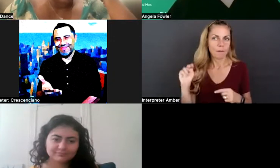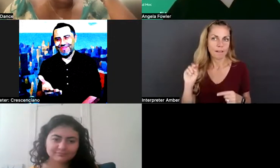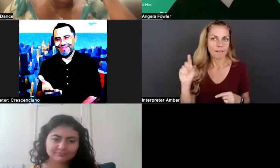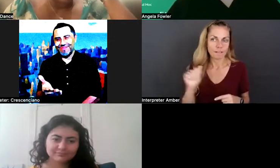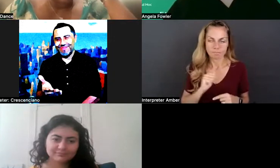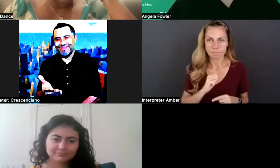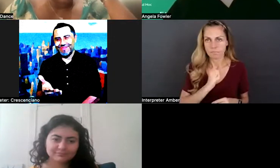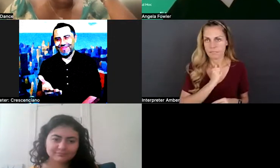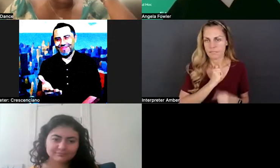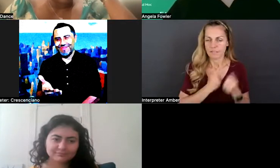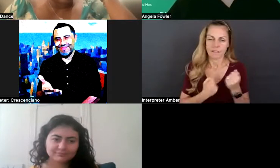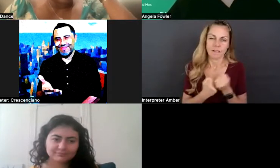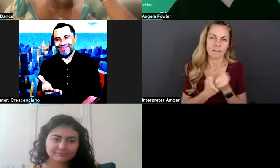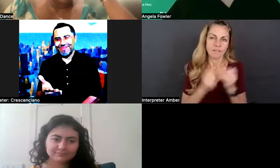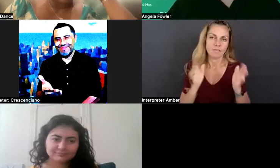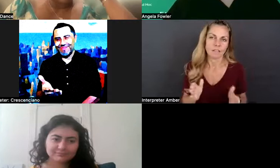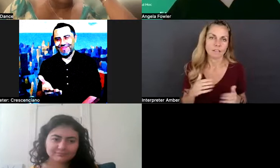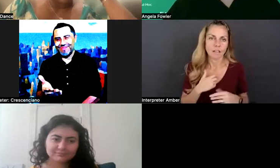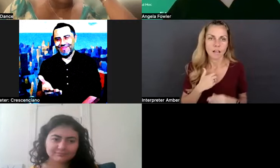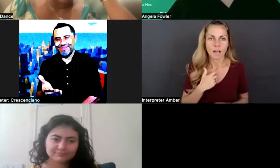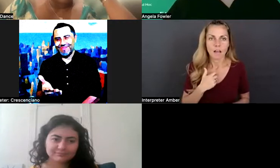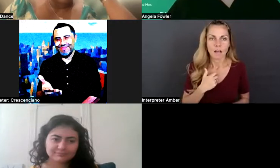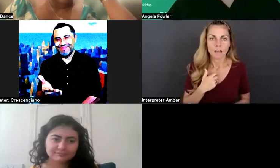I find them very,